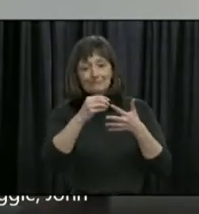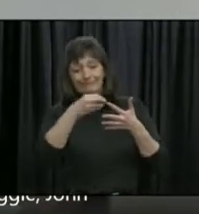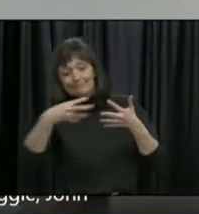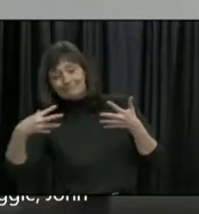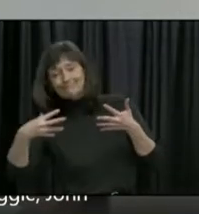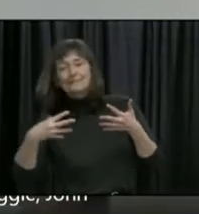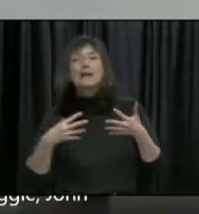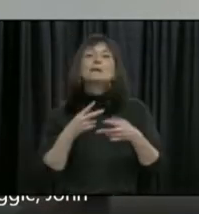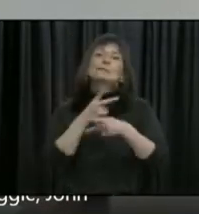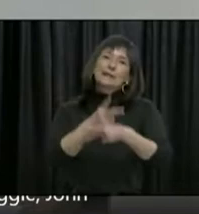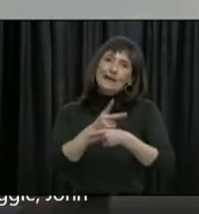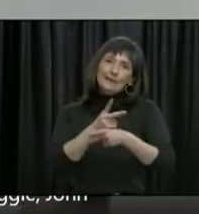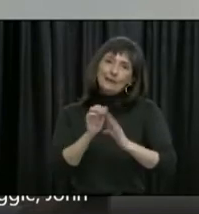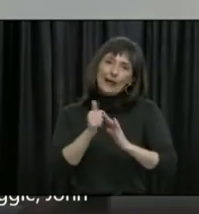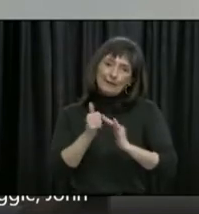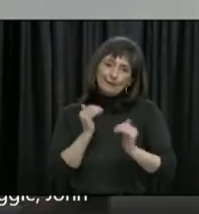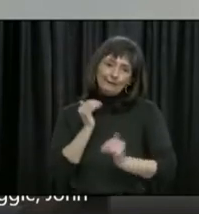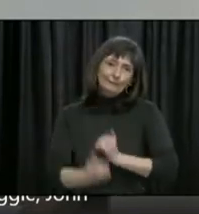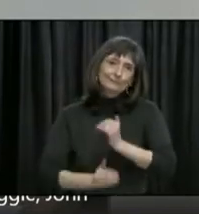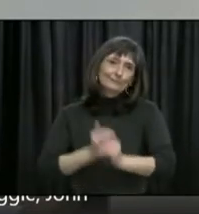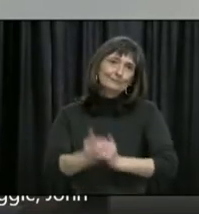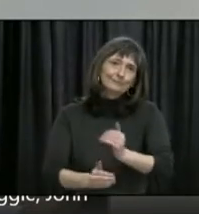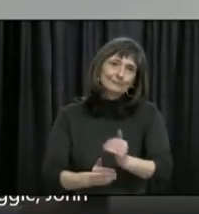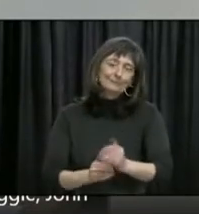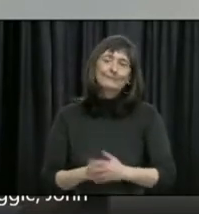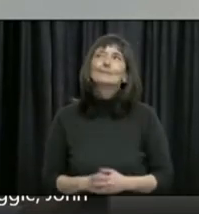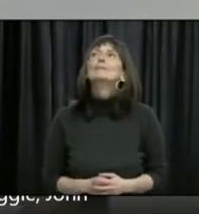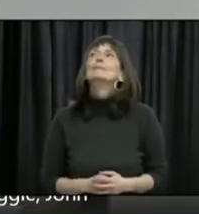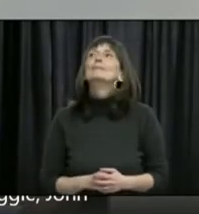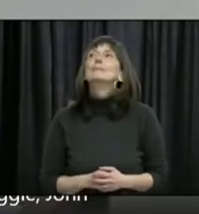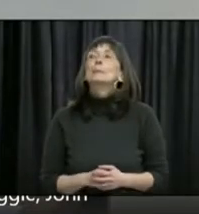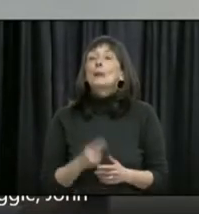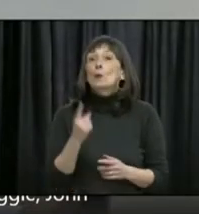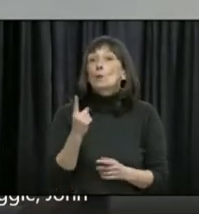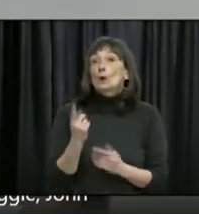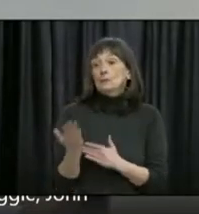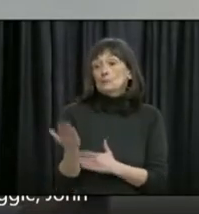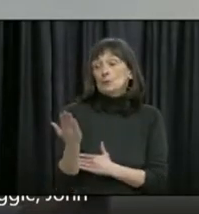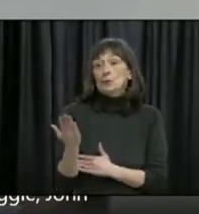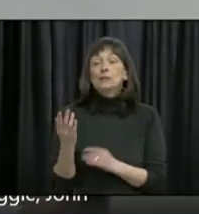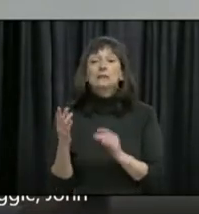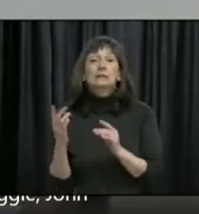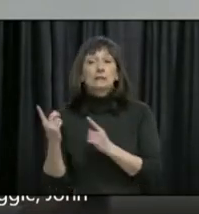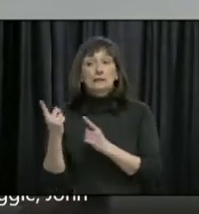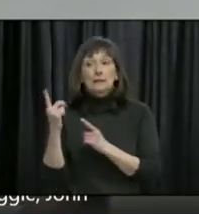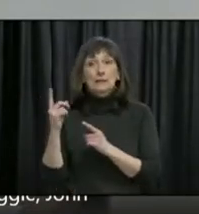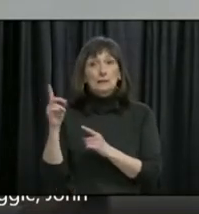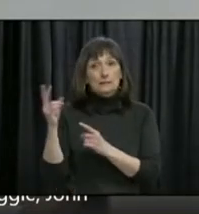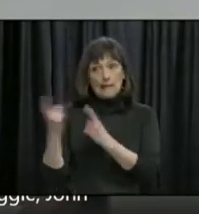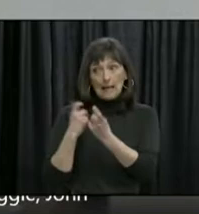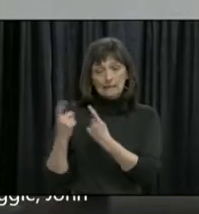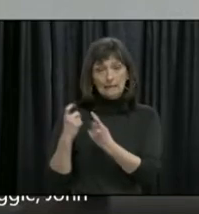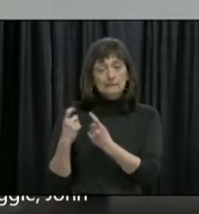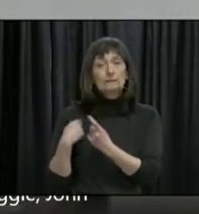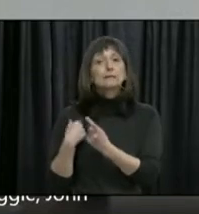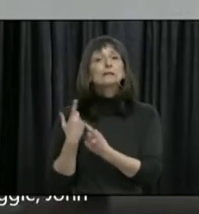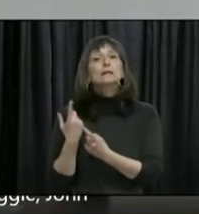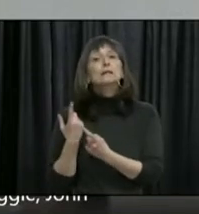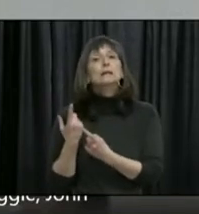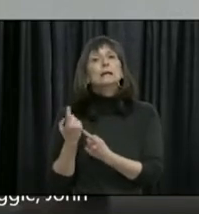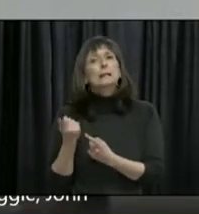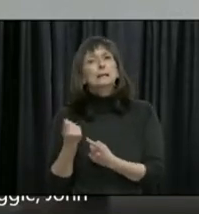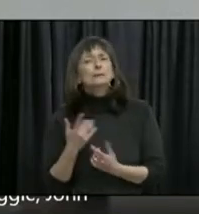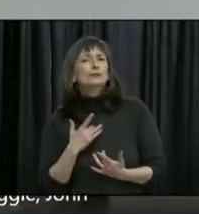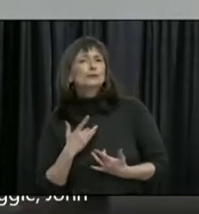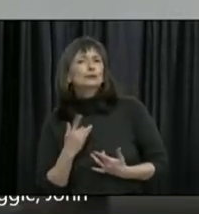puts out. One of the other topics that I dealt with actually in the media this morning, to some extent, is the issue of some disquiet